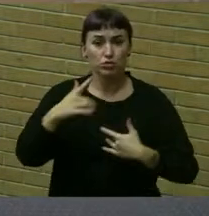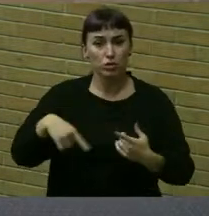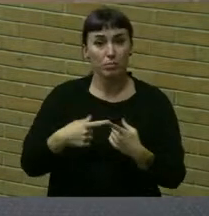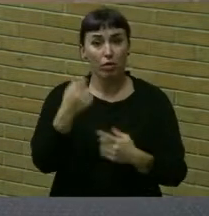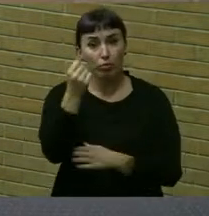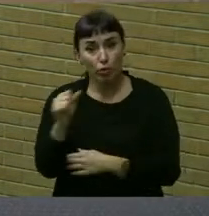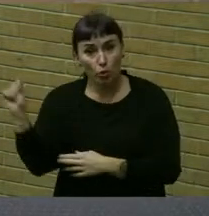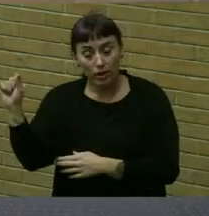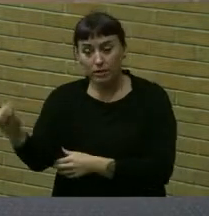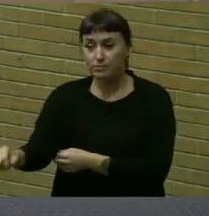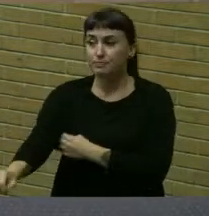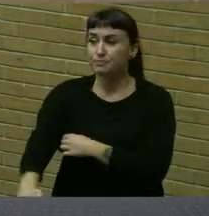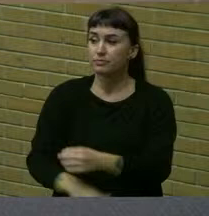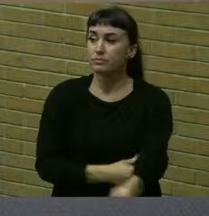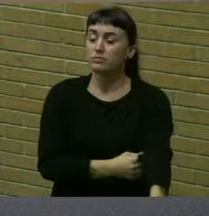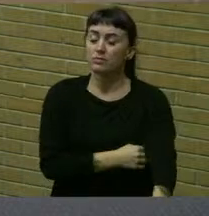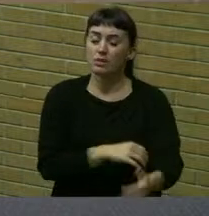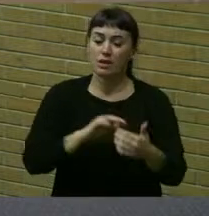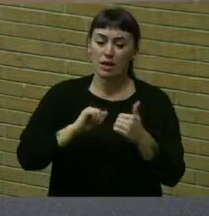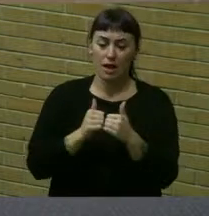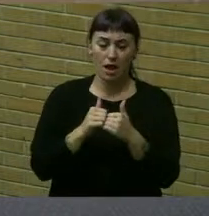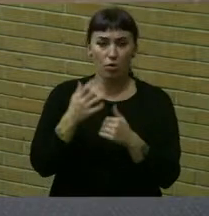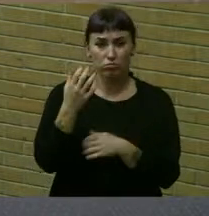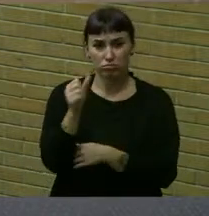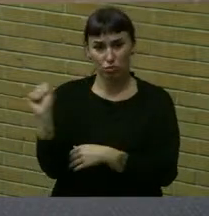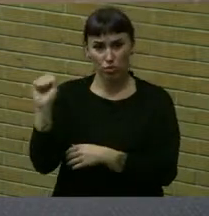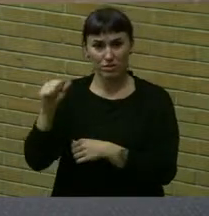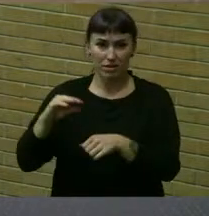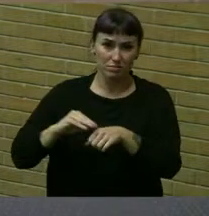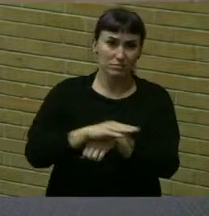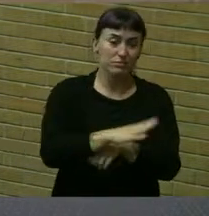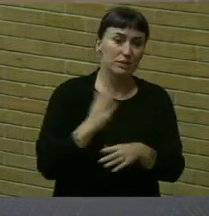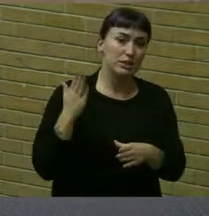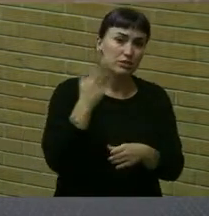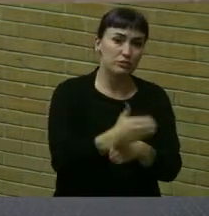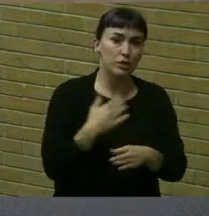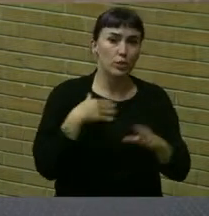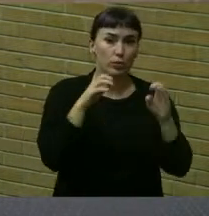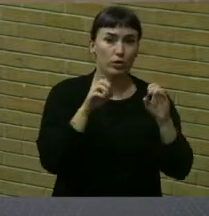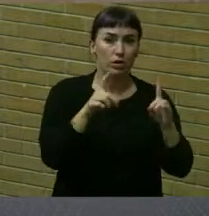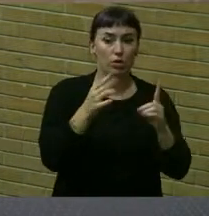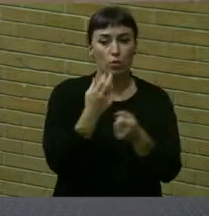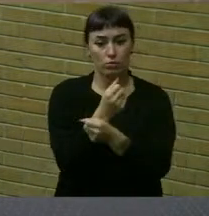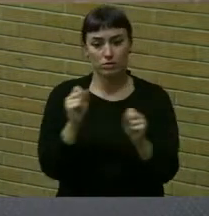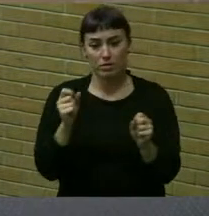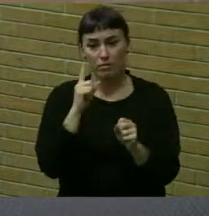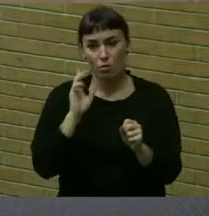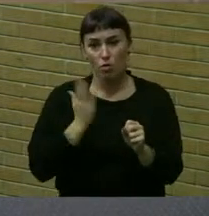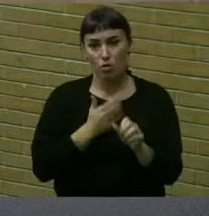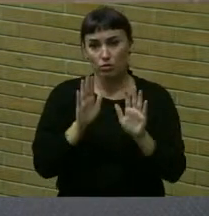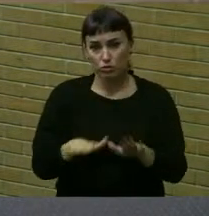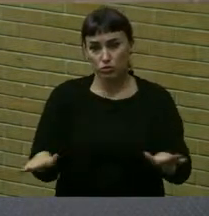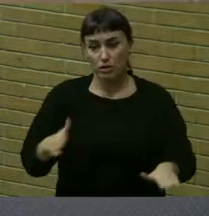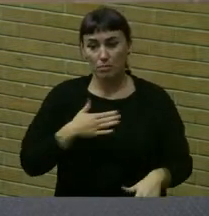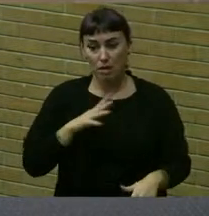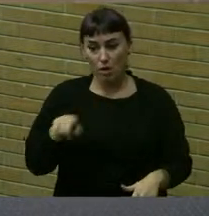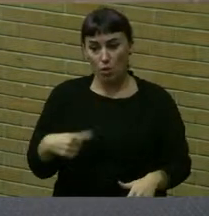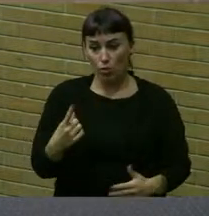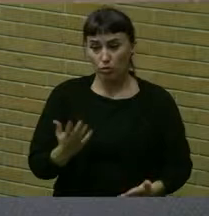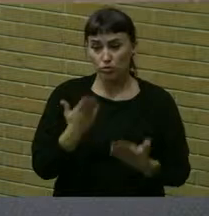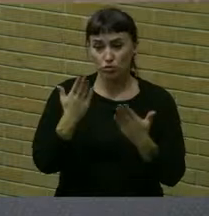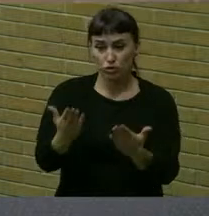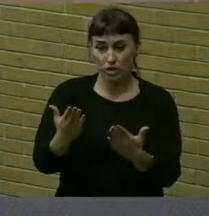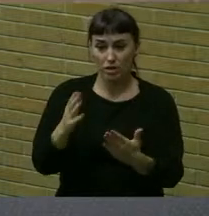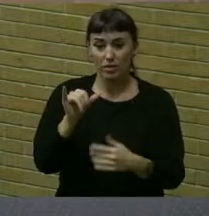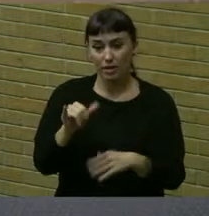protests and to the effect that protests can interfere with either education or safety of our children. And my only suggestion